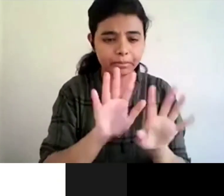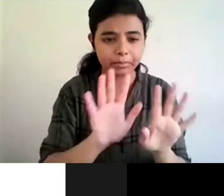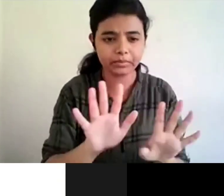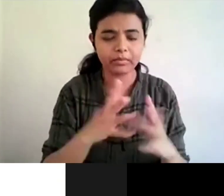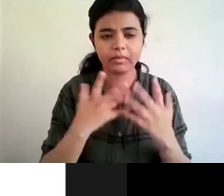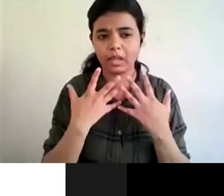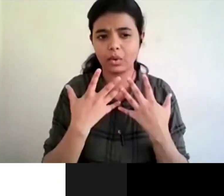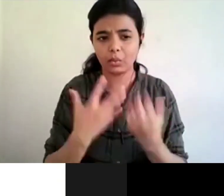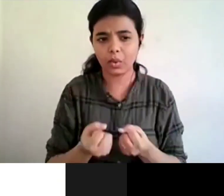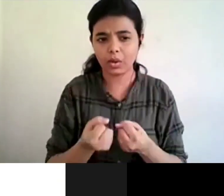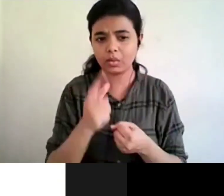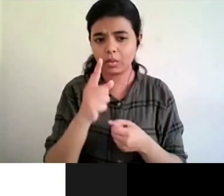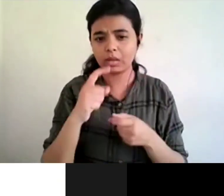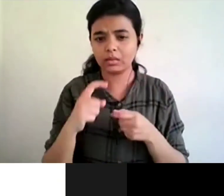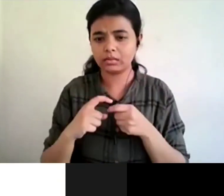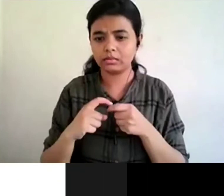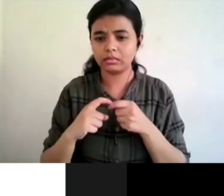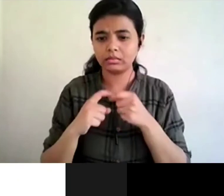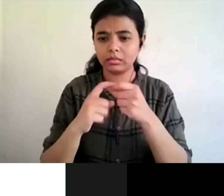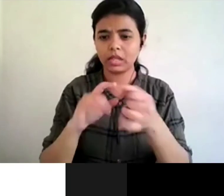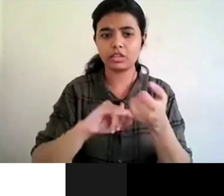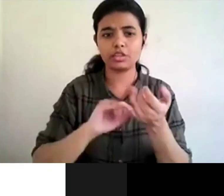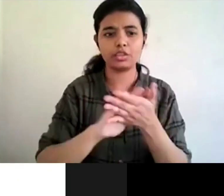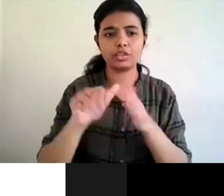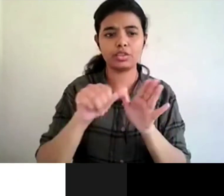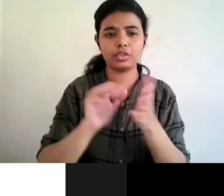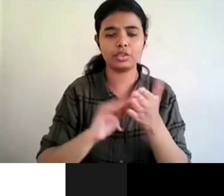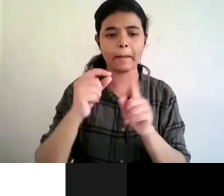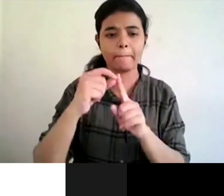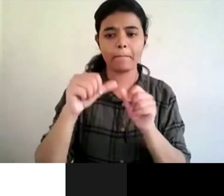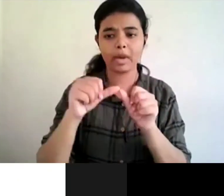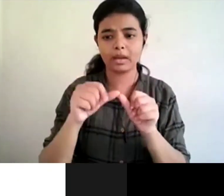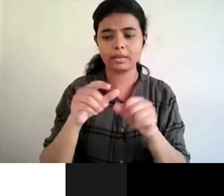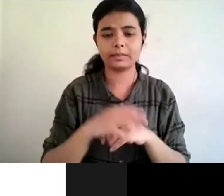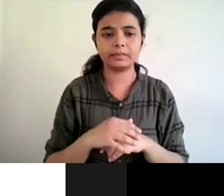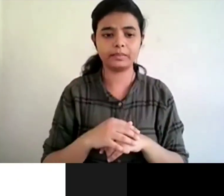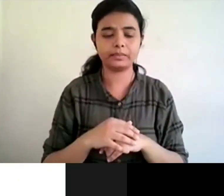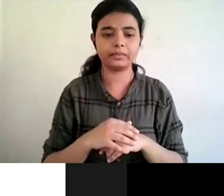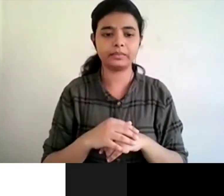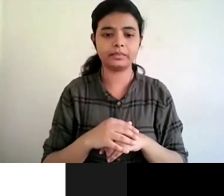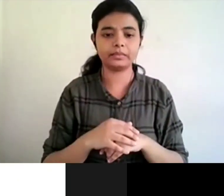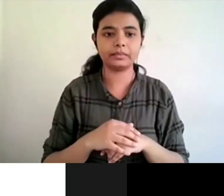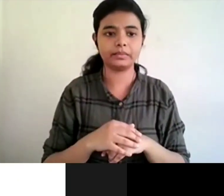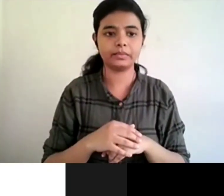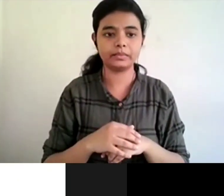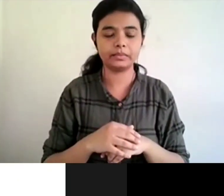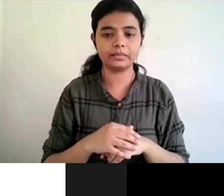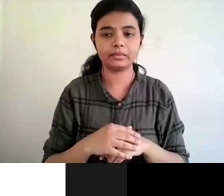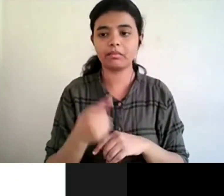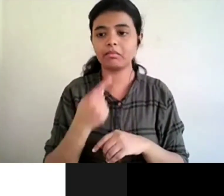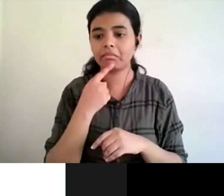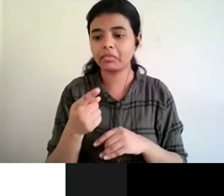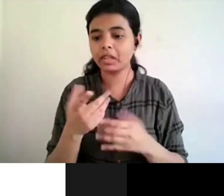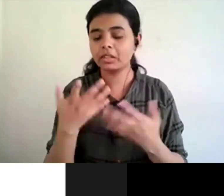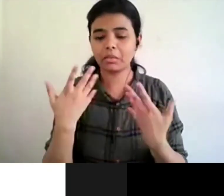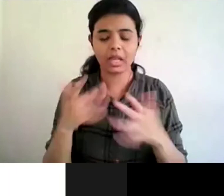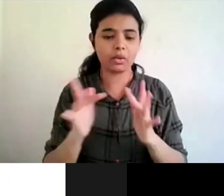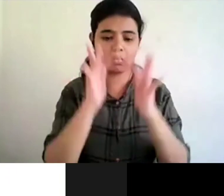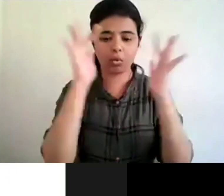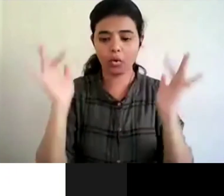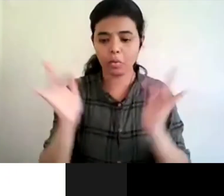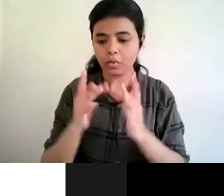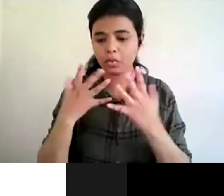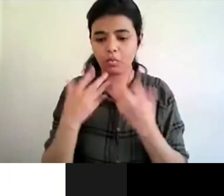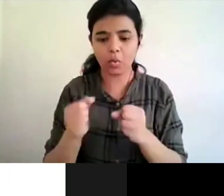i just want to ask one more thing i'm from very well sir uh if we just want to um make any webinar or any